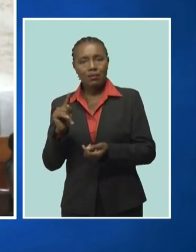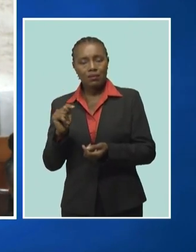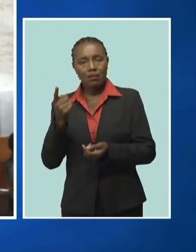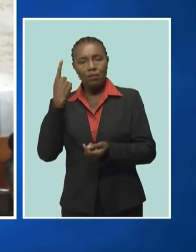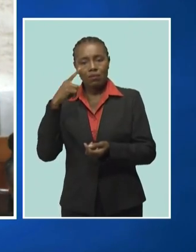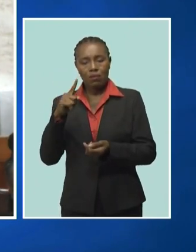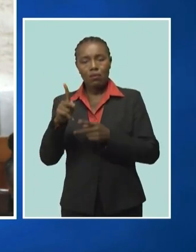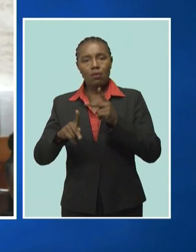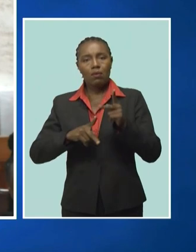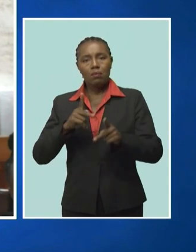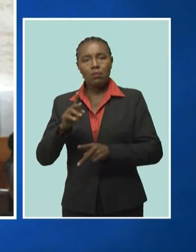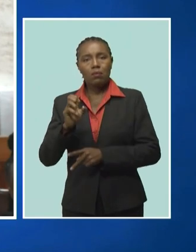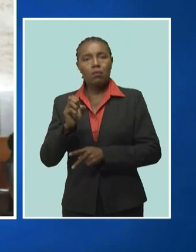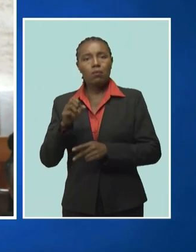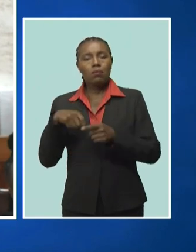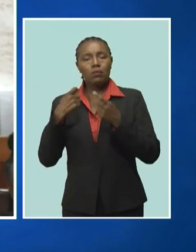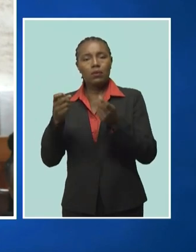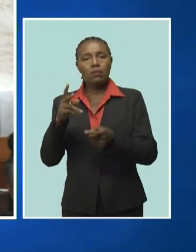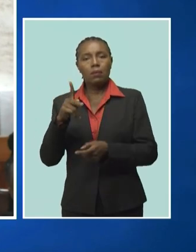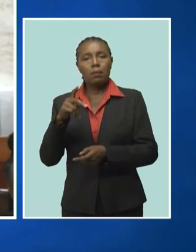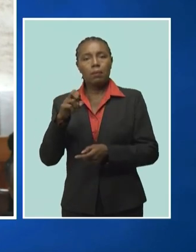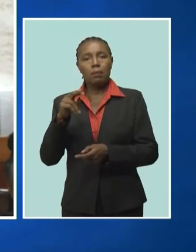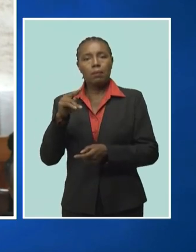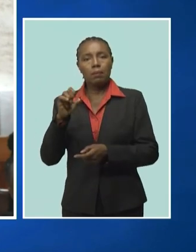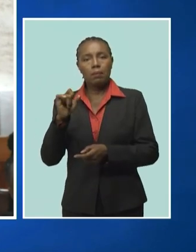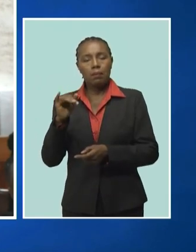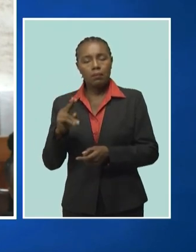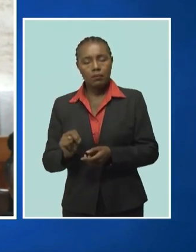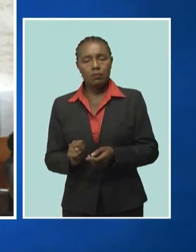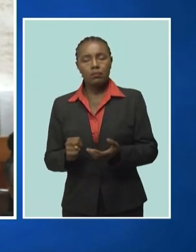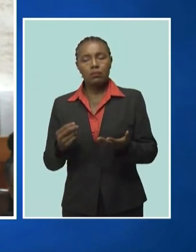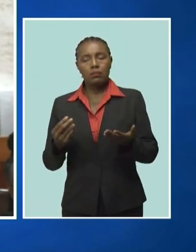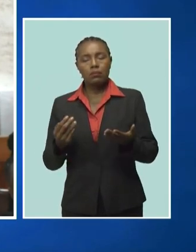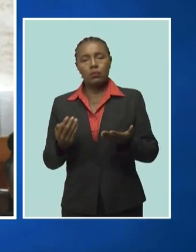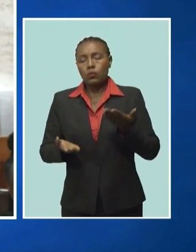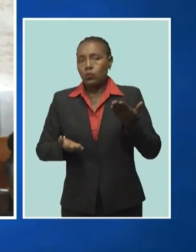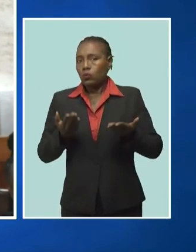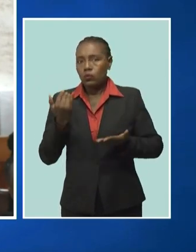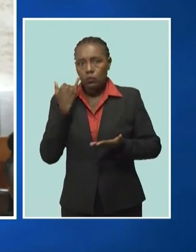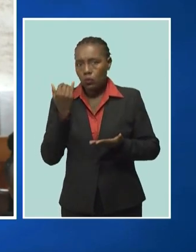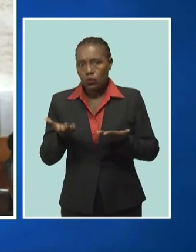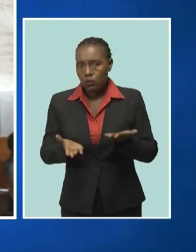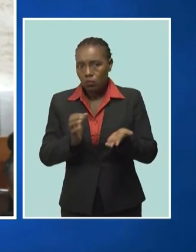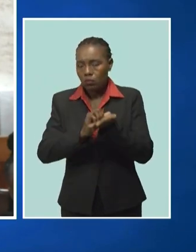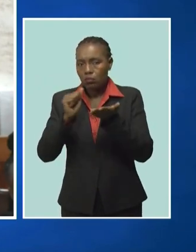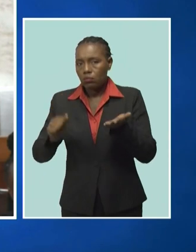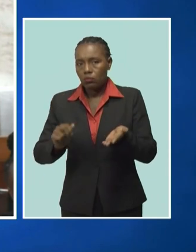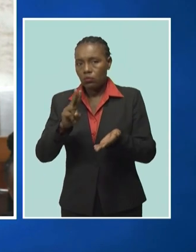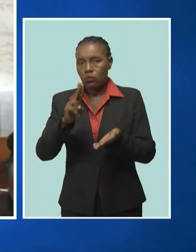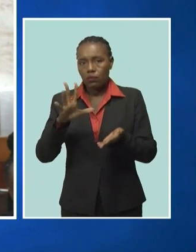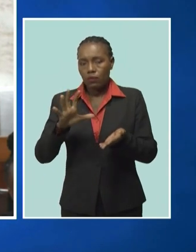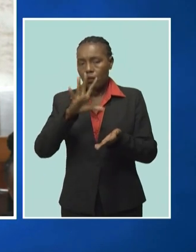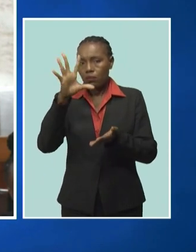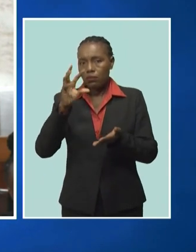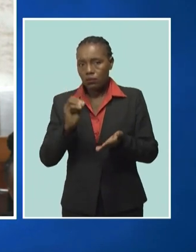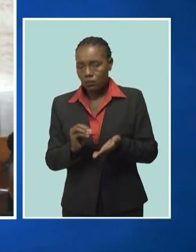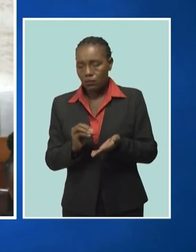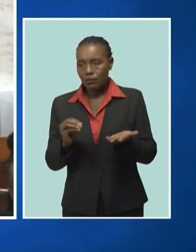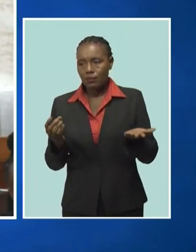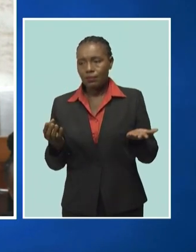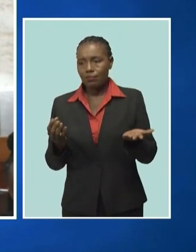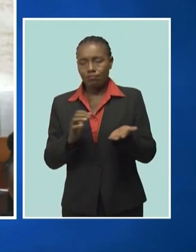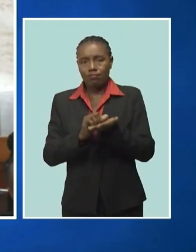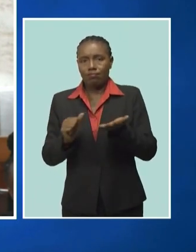or if we can't get the tax credits in terms of removing the 25% withdrawal of lump sum, give us